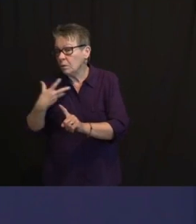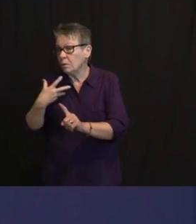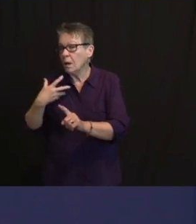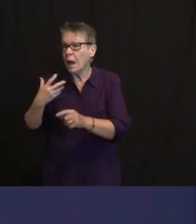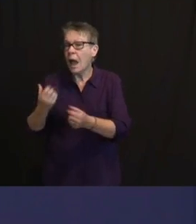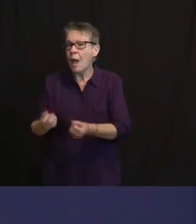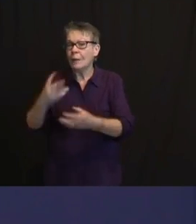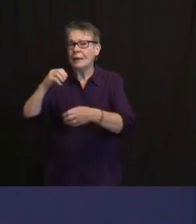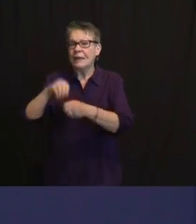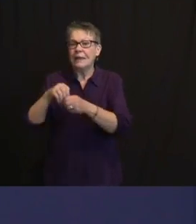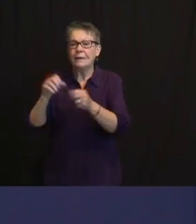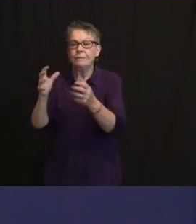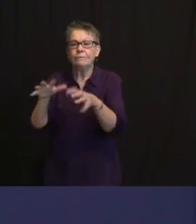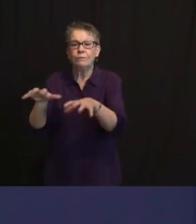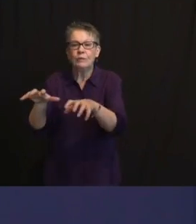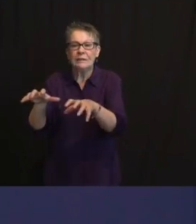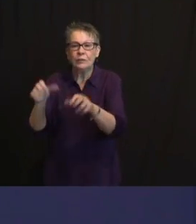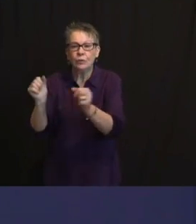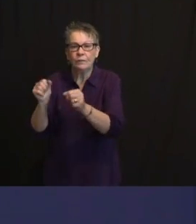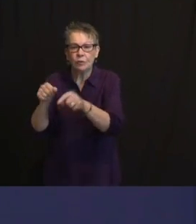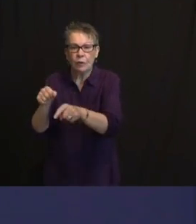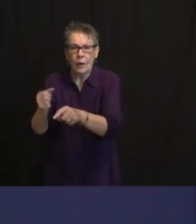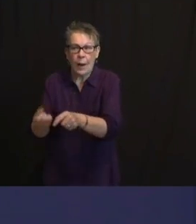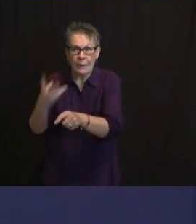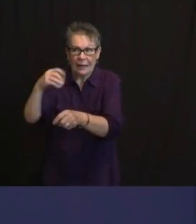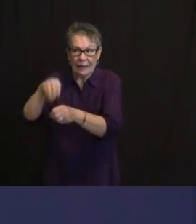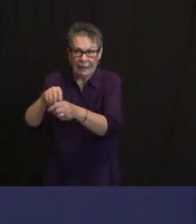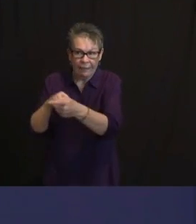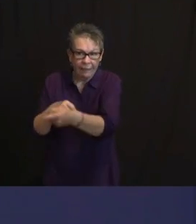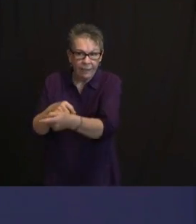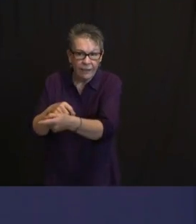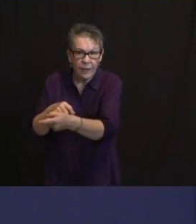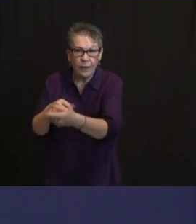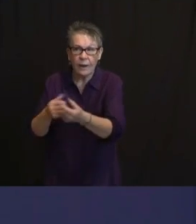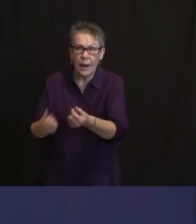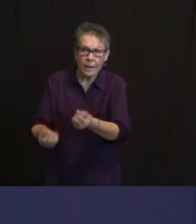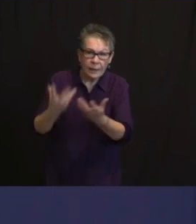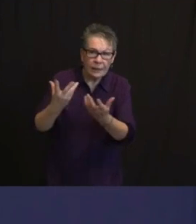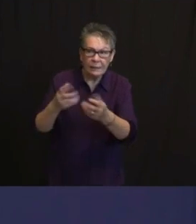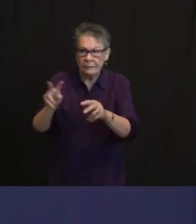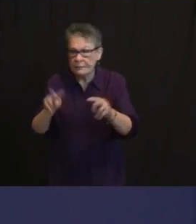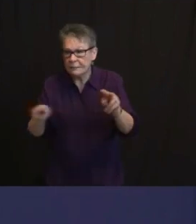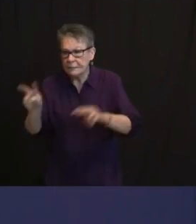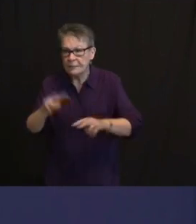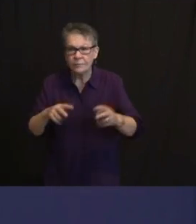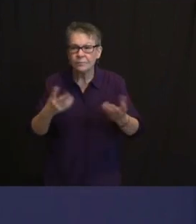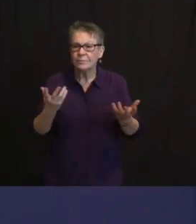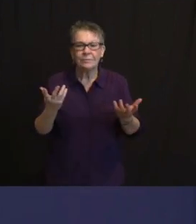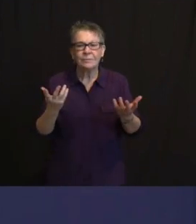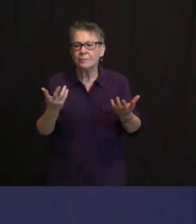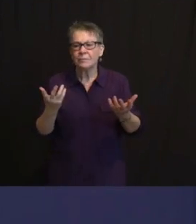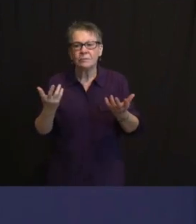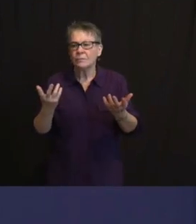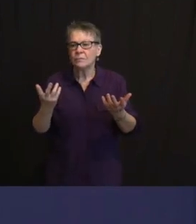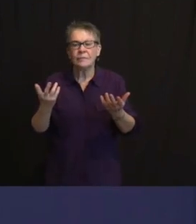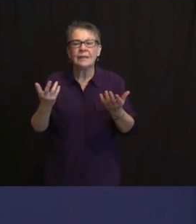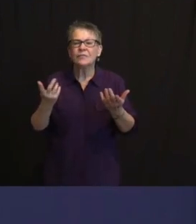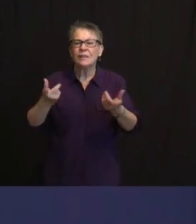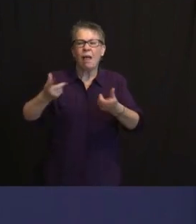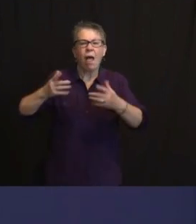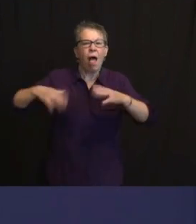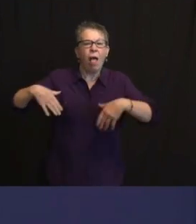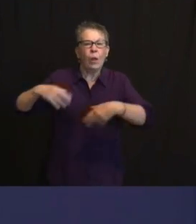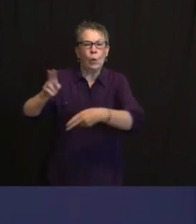OF RECEIVING A DOSE WHEN IT'S DELIVERED. SO THERE IS A LITTLE BIT OF A LACK TIME. BUT IT'S UP TO